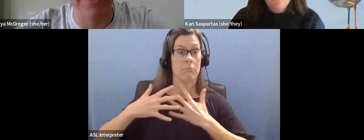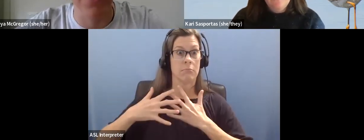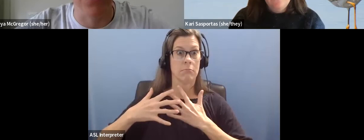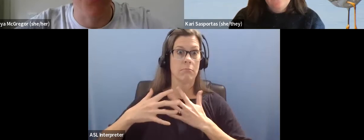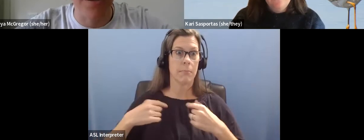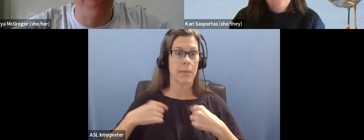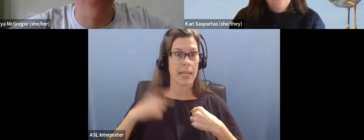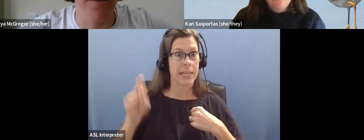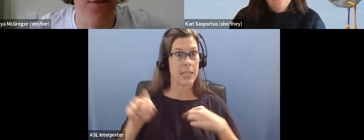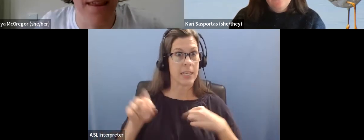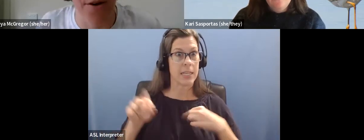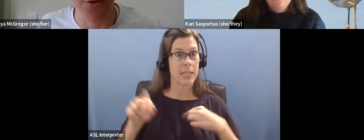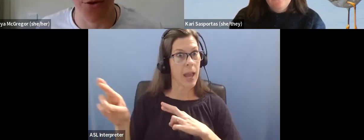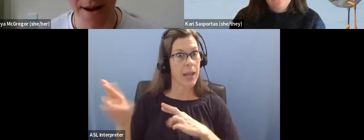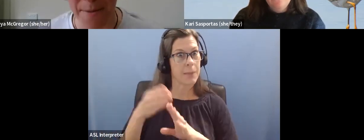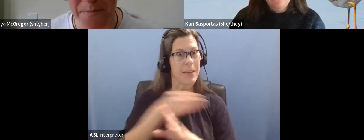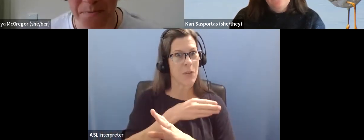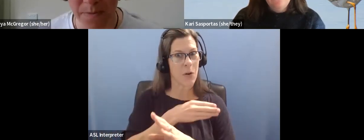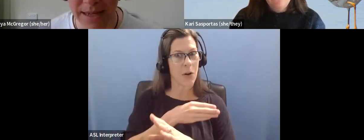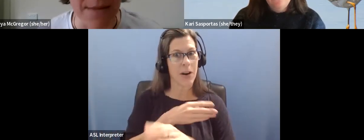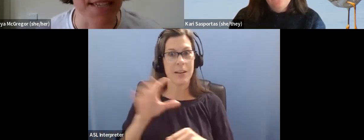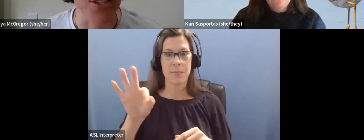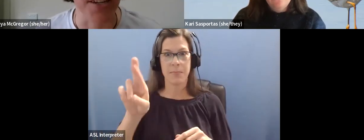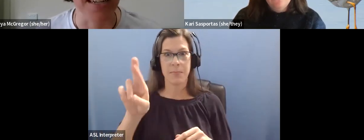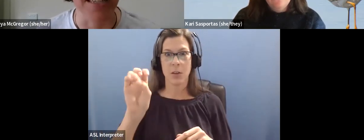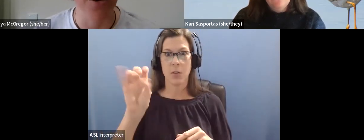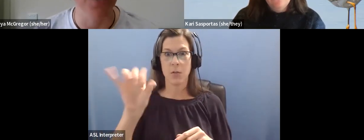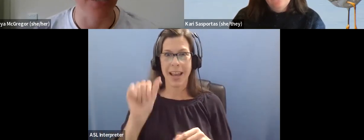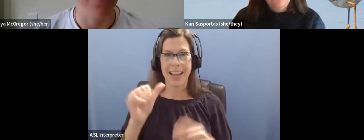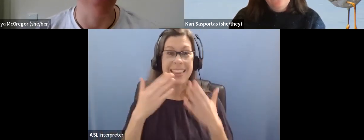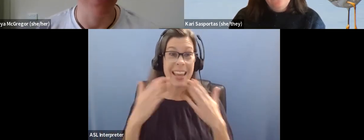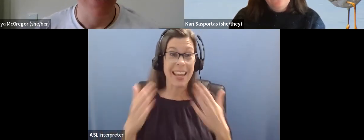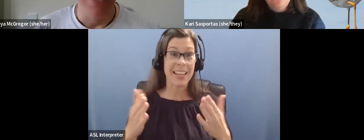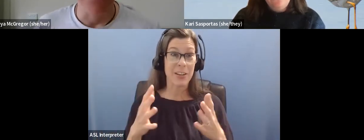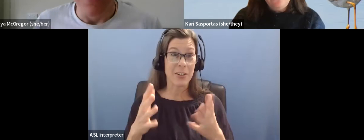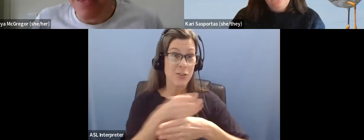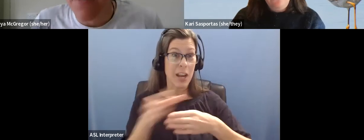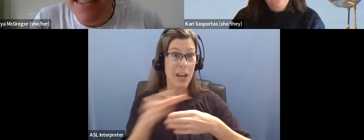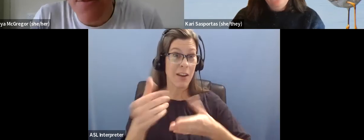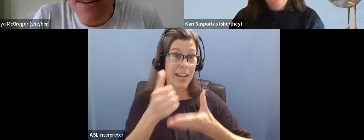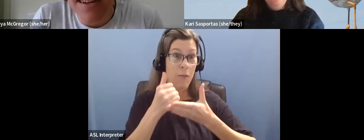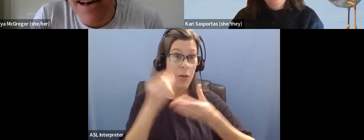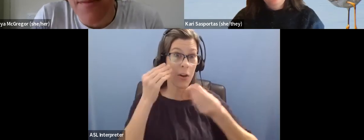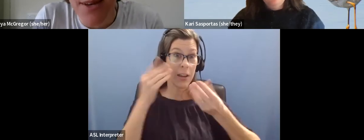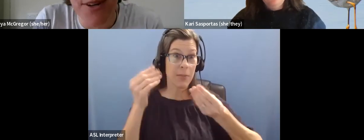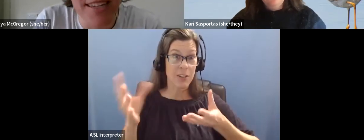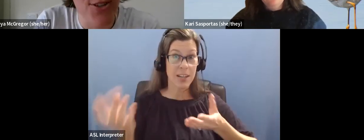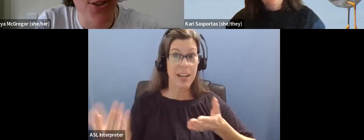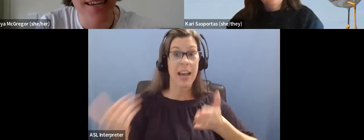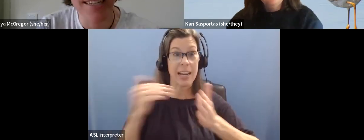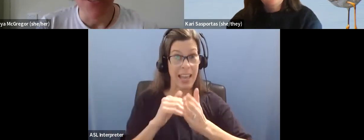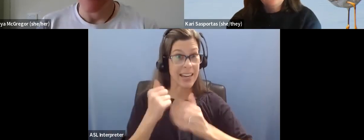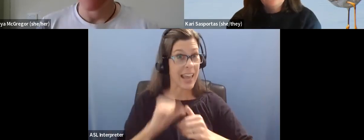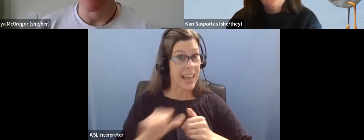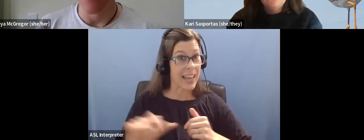Yeah. Thank you. Really, really, really helpful, um, tips and strategies. Thank you for sharing those. Um, again, if there's anyone in the audience